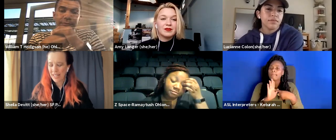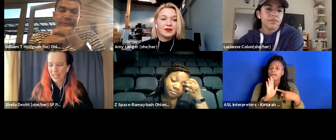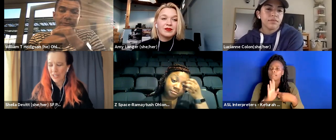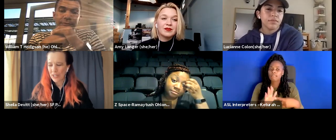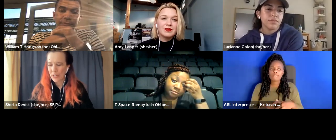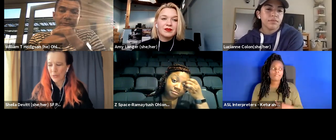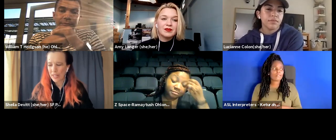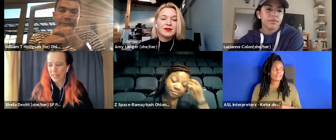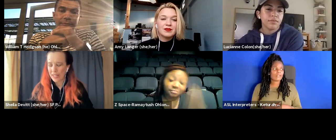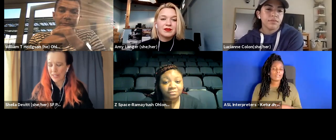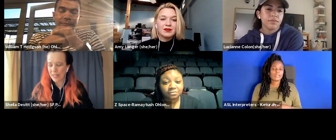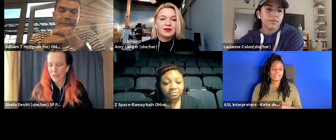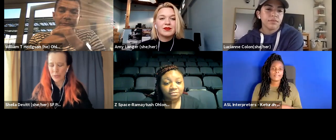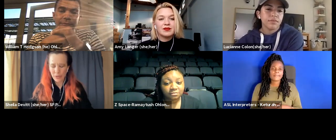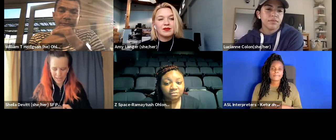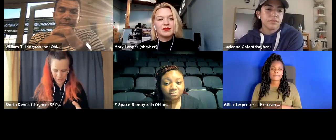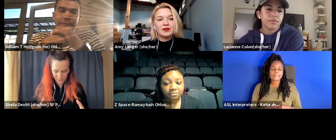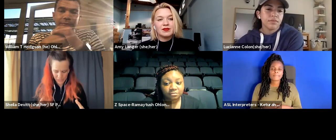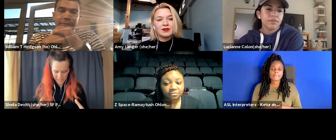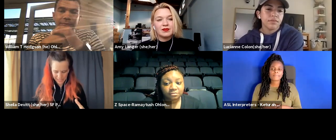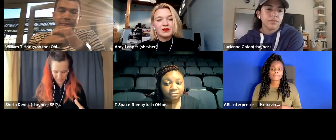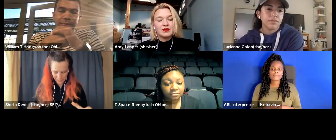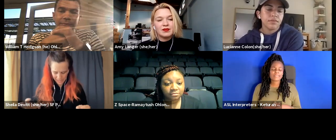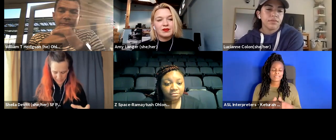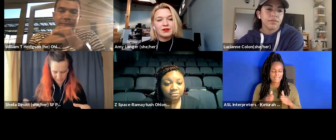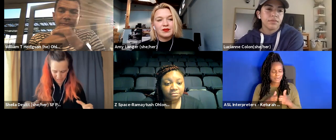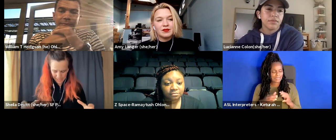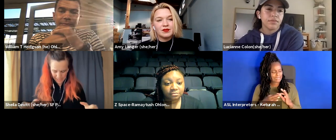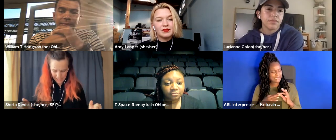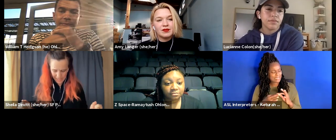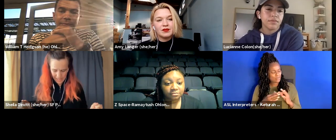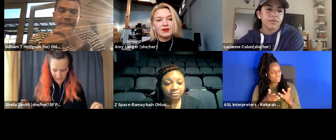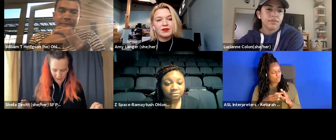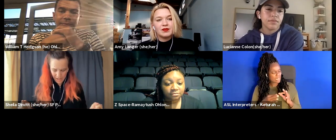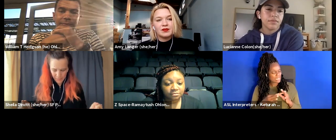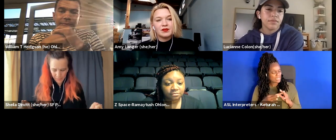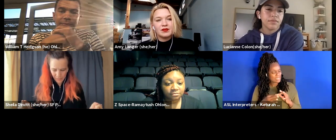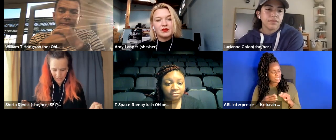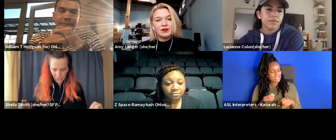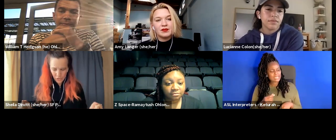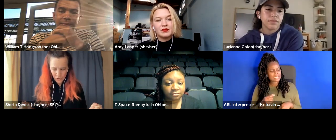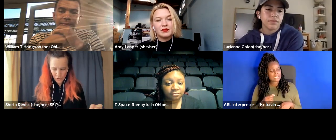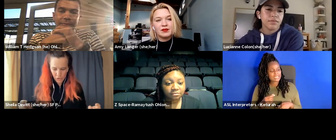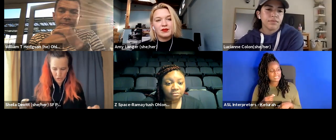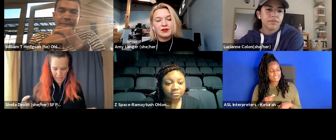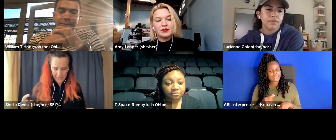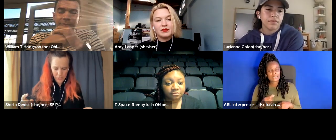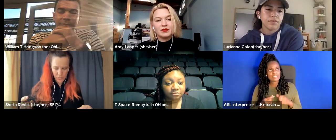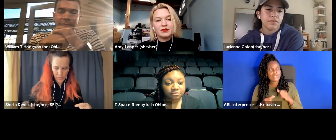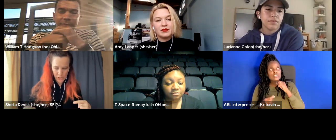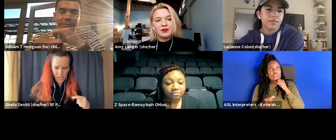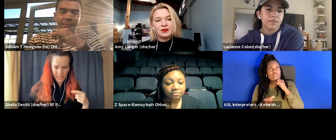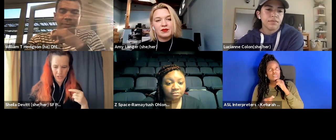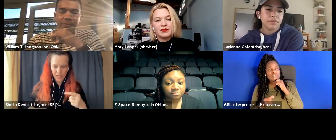you know oh how what is what is the phrase that they say um don't try